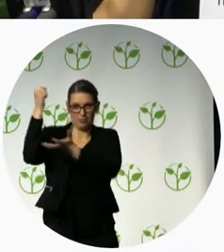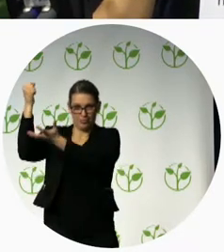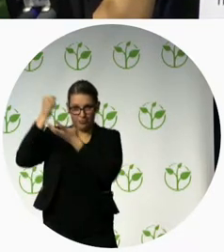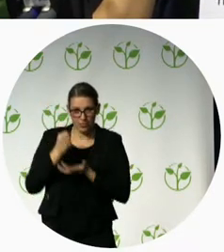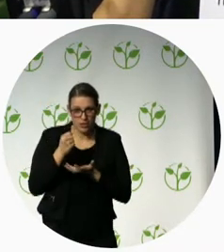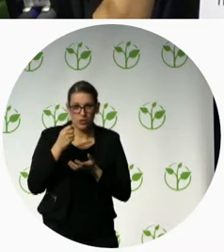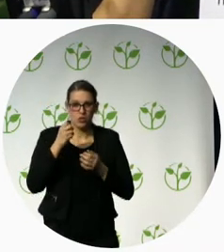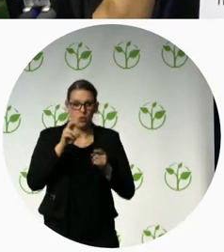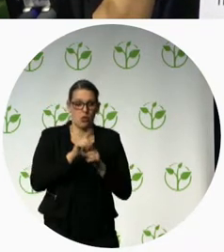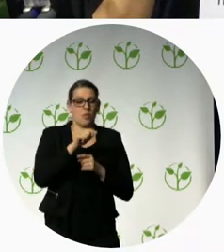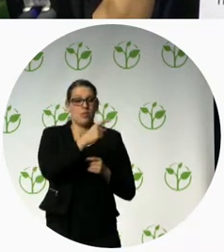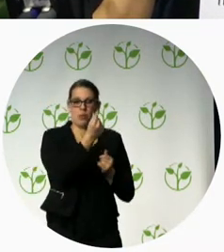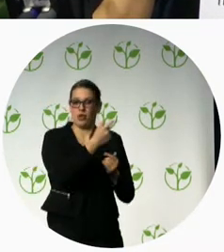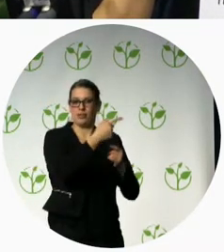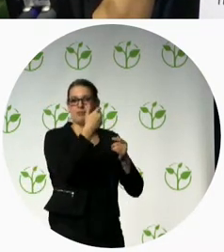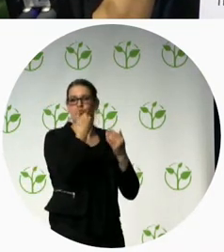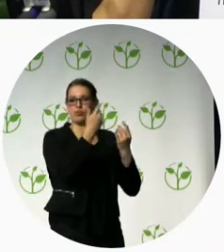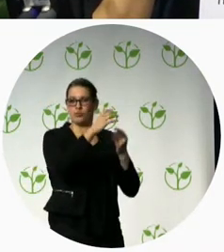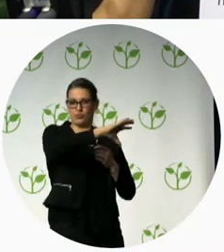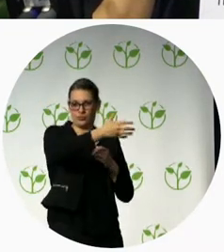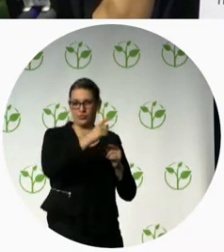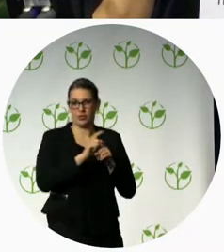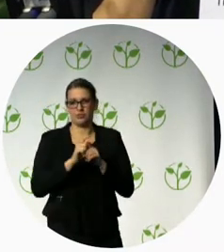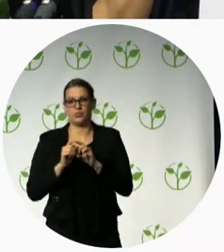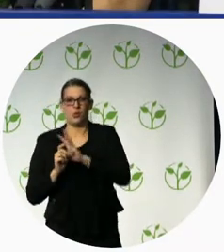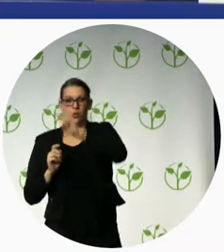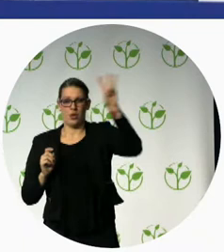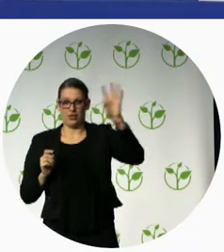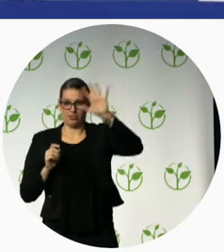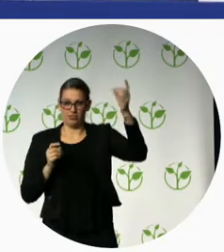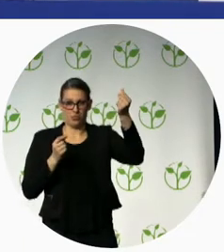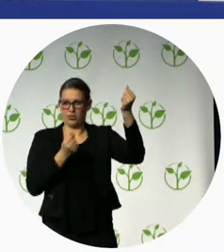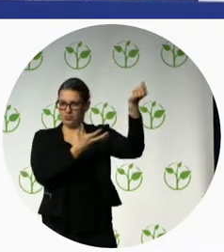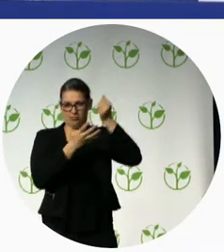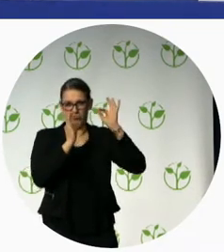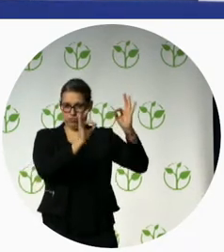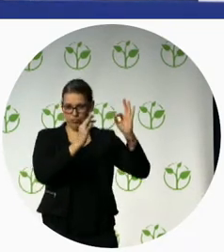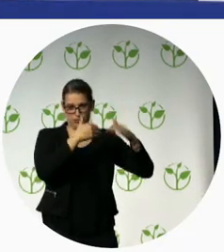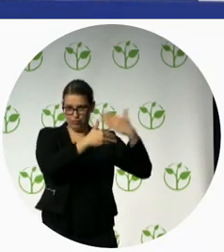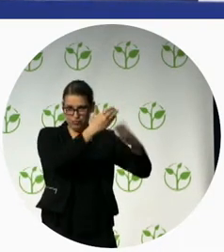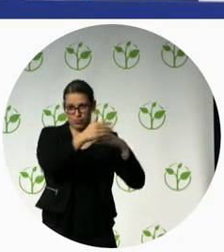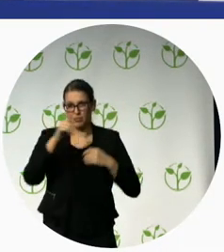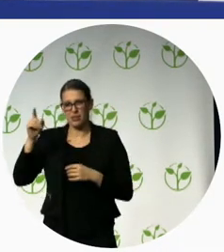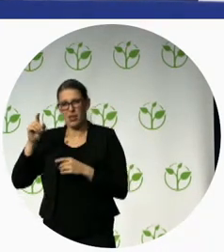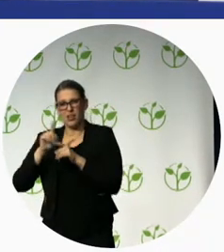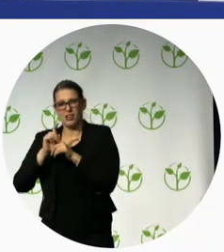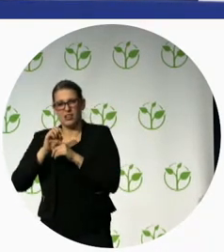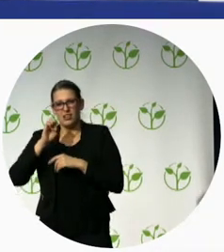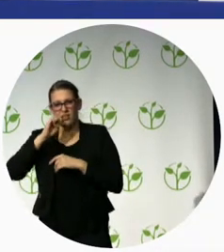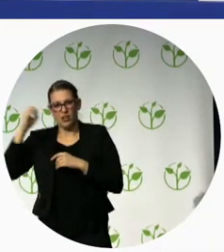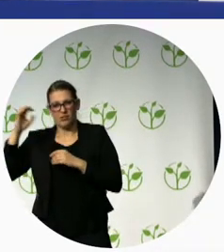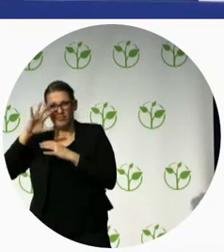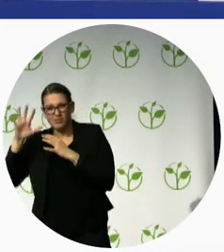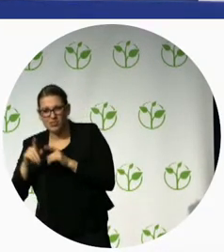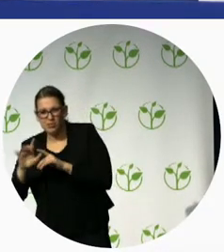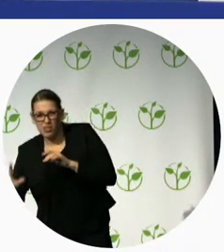we could spend the rest of our lives and not achieve anything so let's just look at opportunities here so we